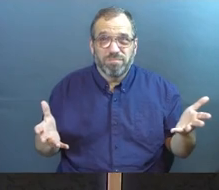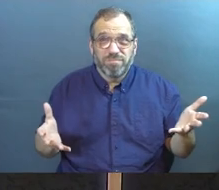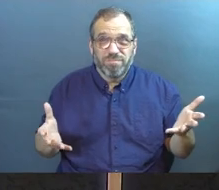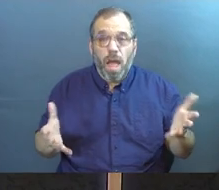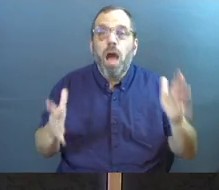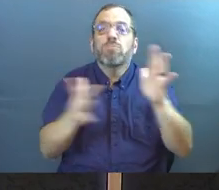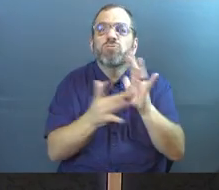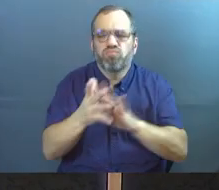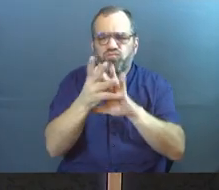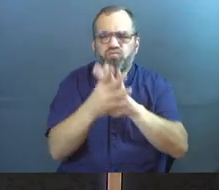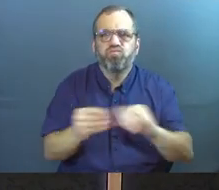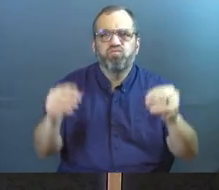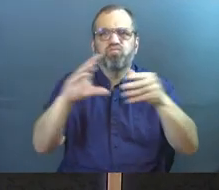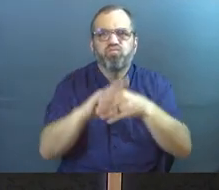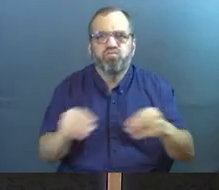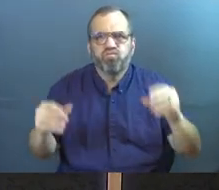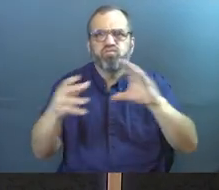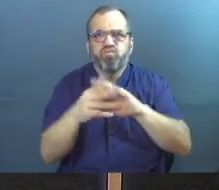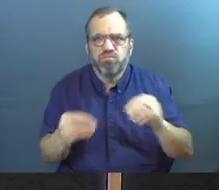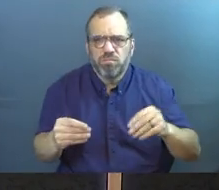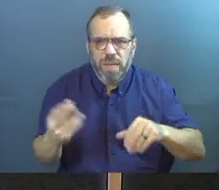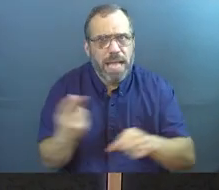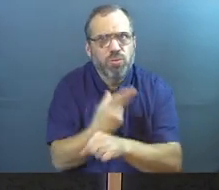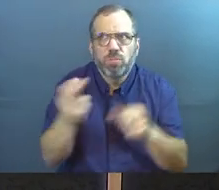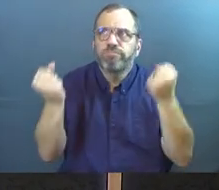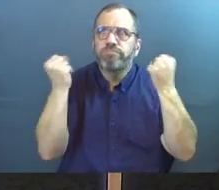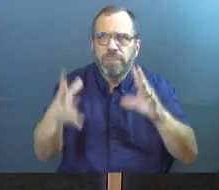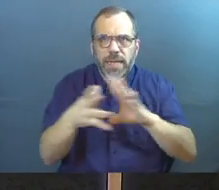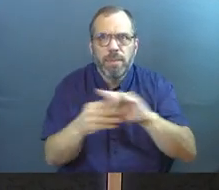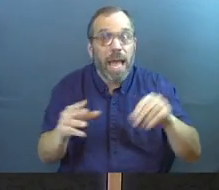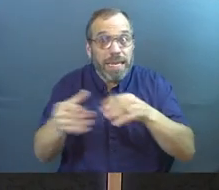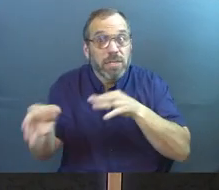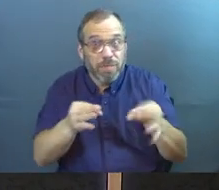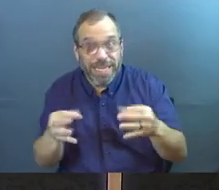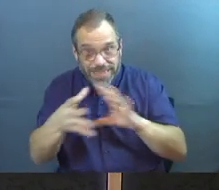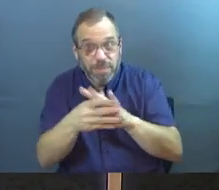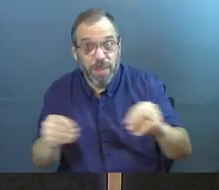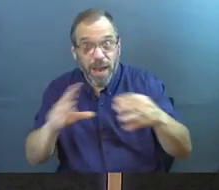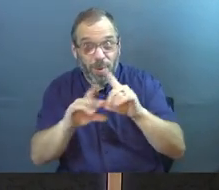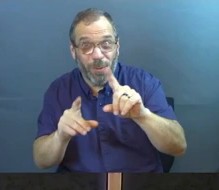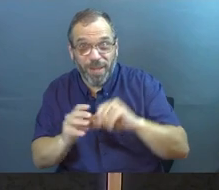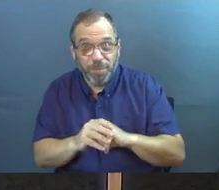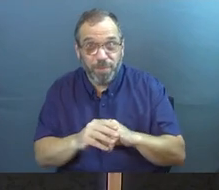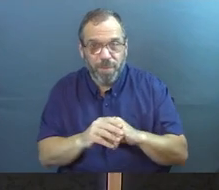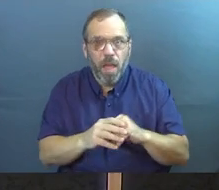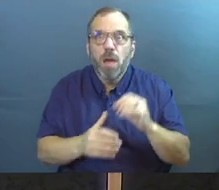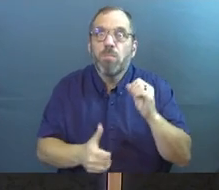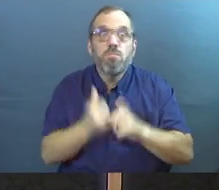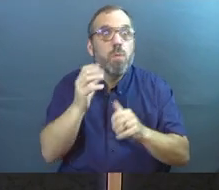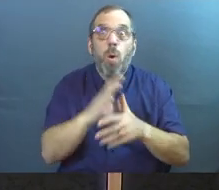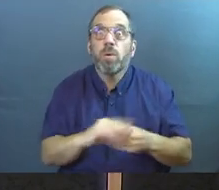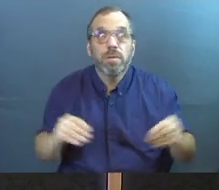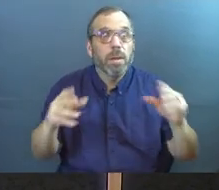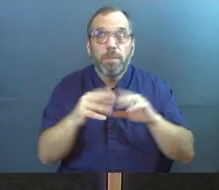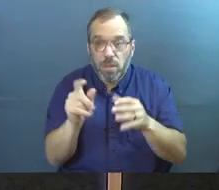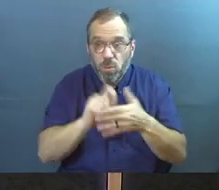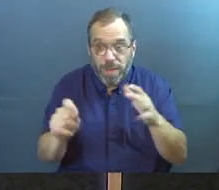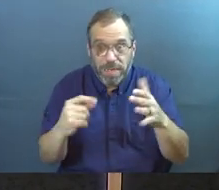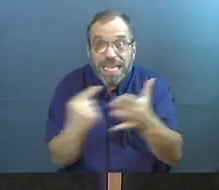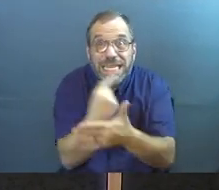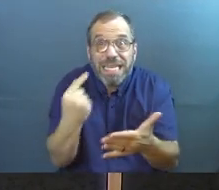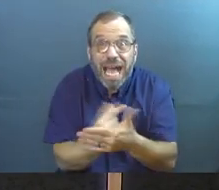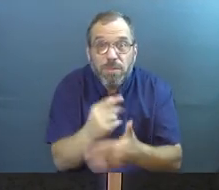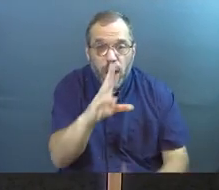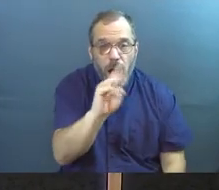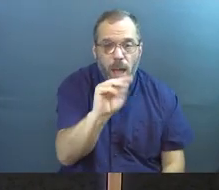He spoke to them in parables. And he has lots of parables. And he's going to explain to us what this parable means. But most of the parables that are written in the